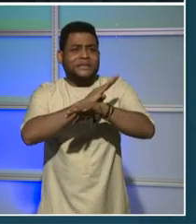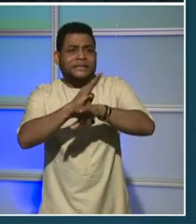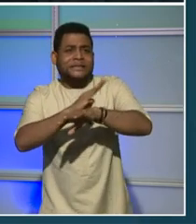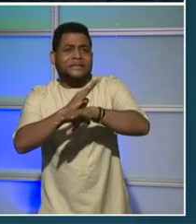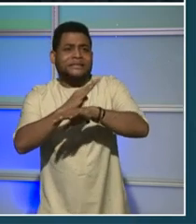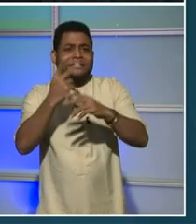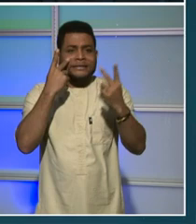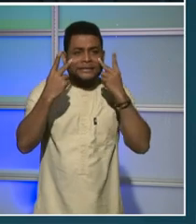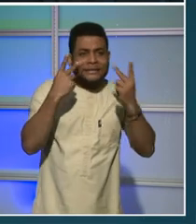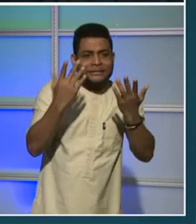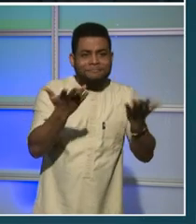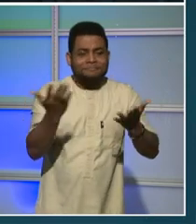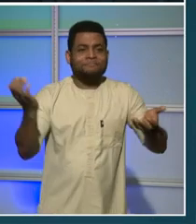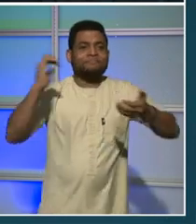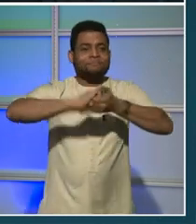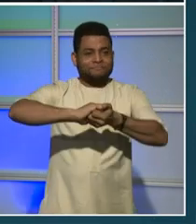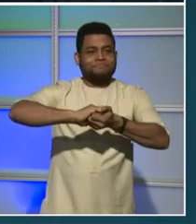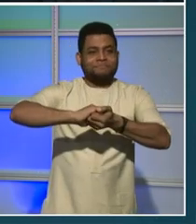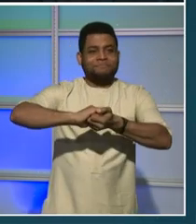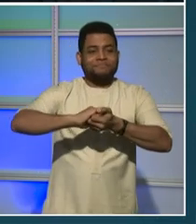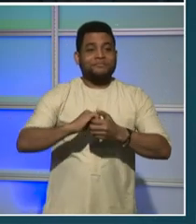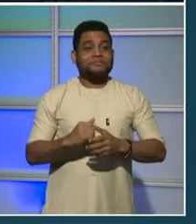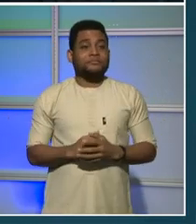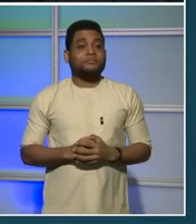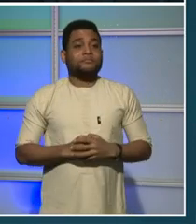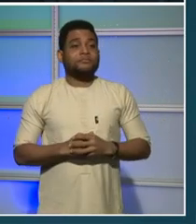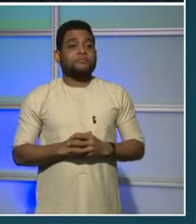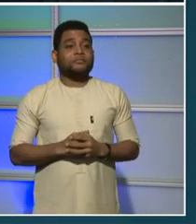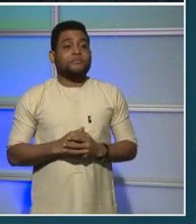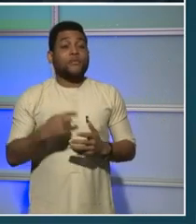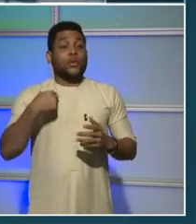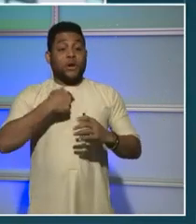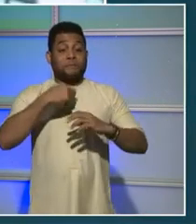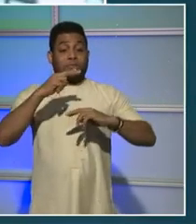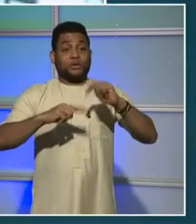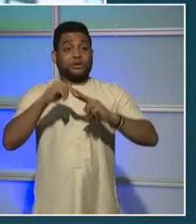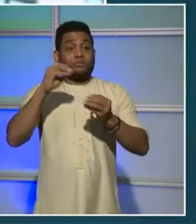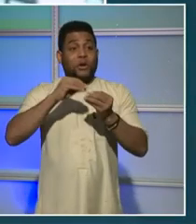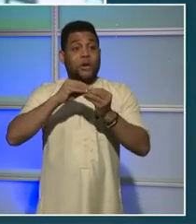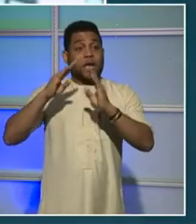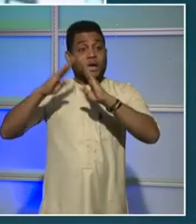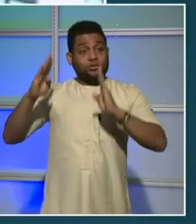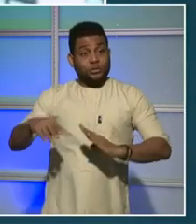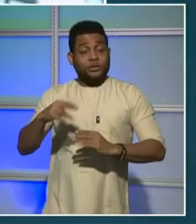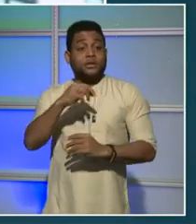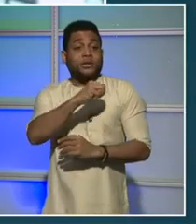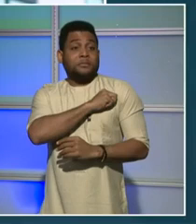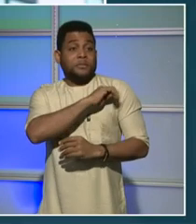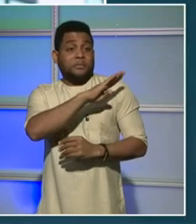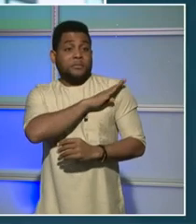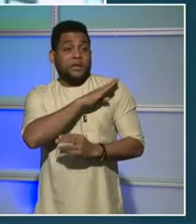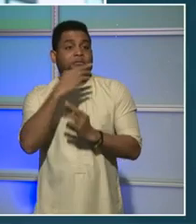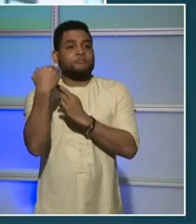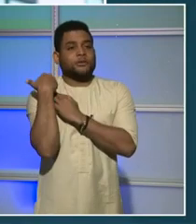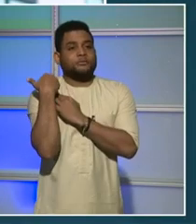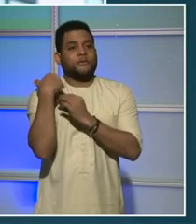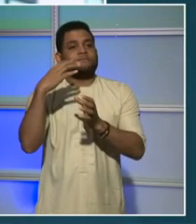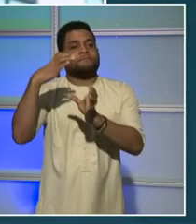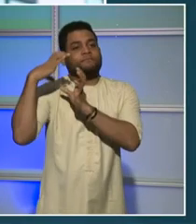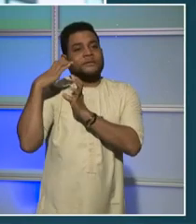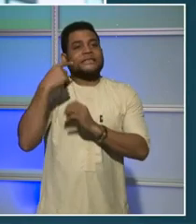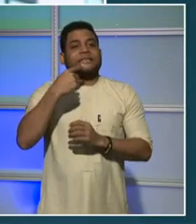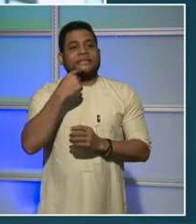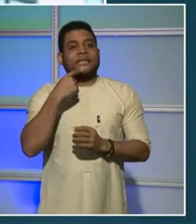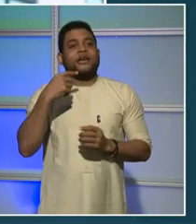all around. In addition to creating more housing, Mayor Bowser has also tasked us with addressing inequitable access to fresh,